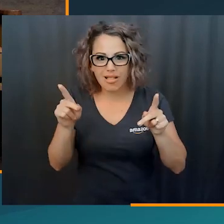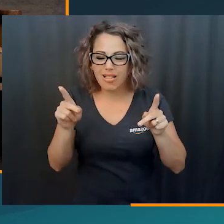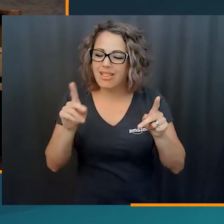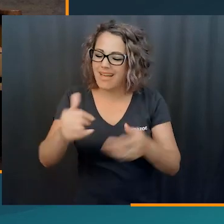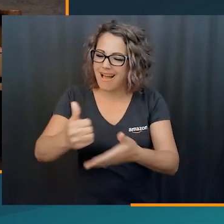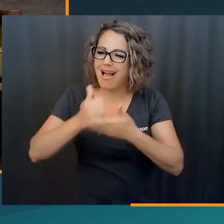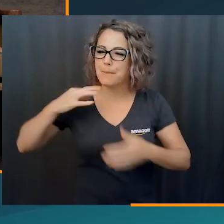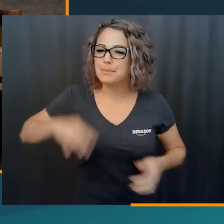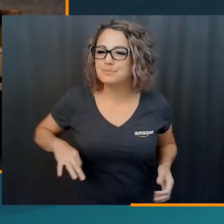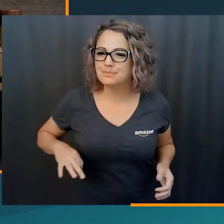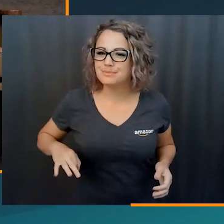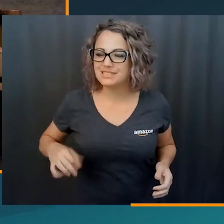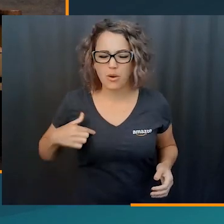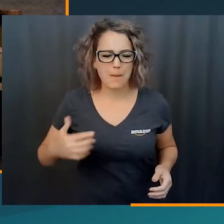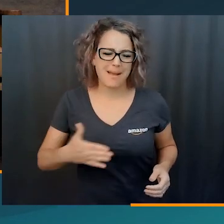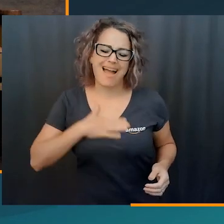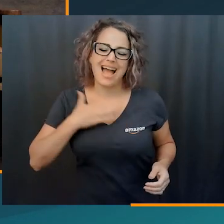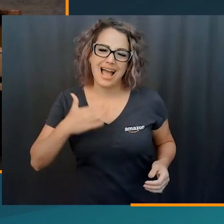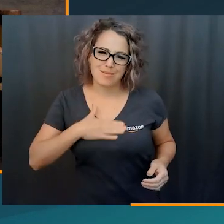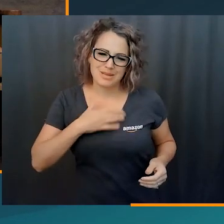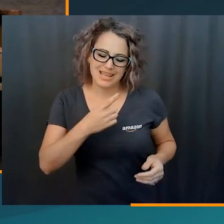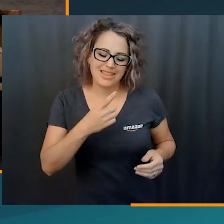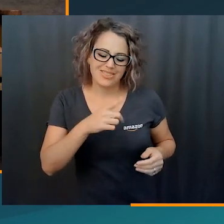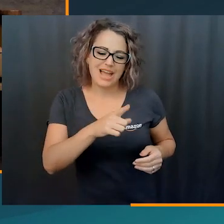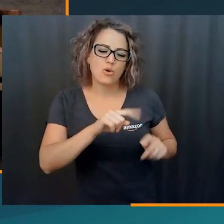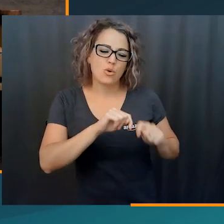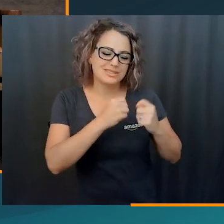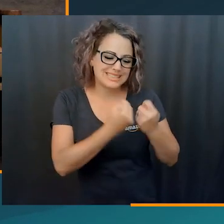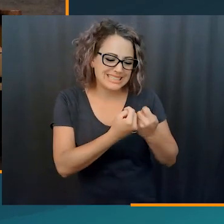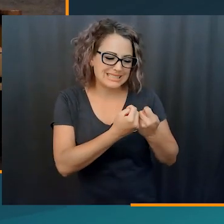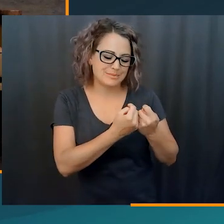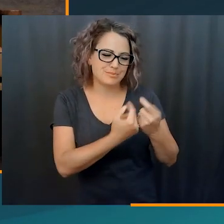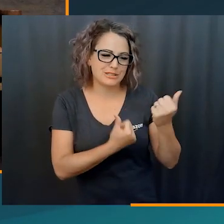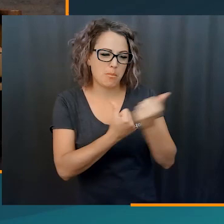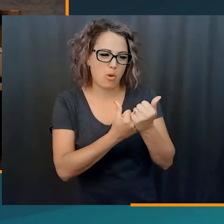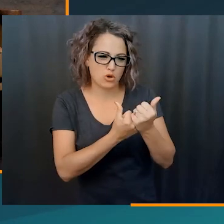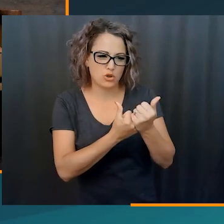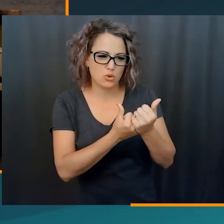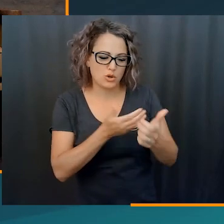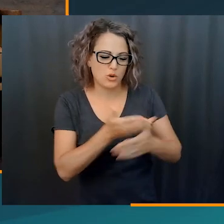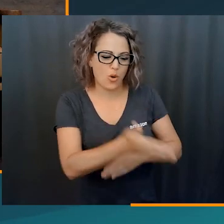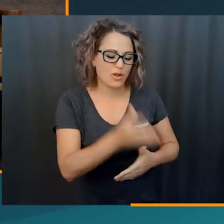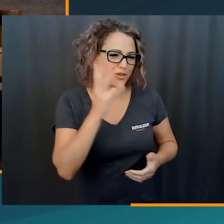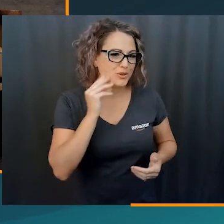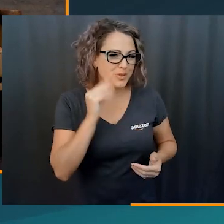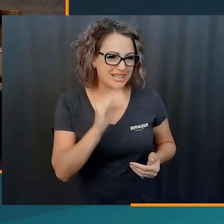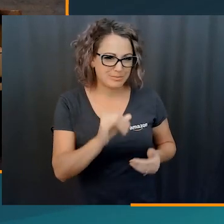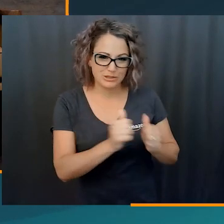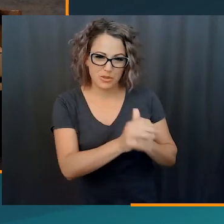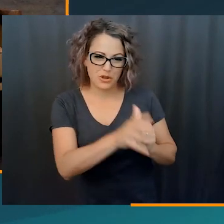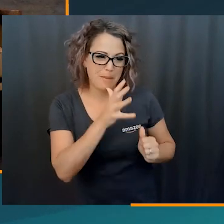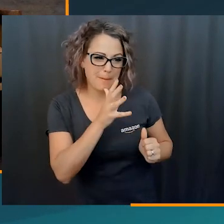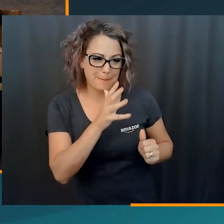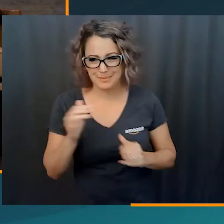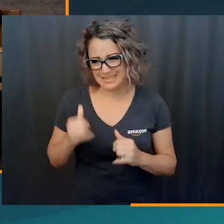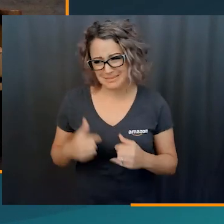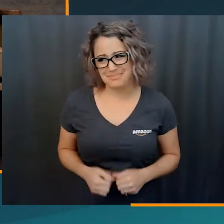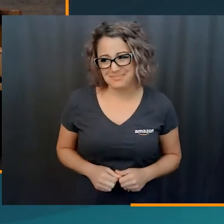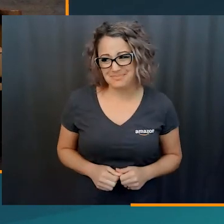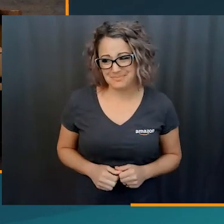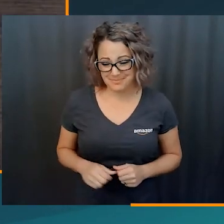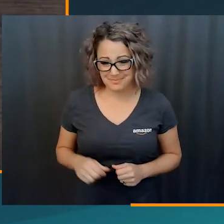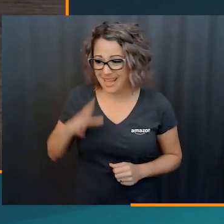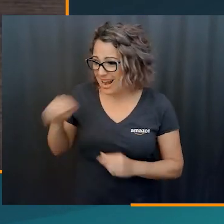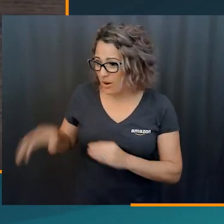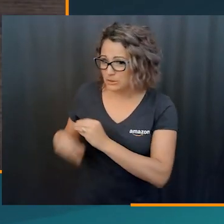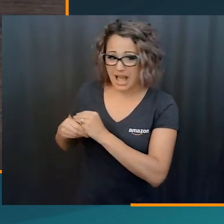these new people that helps us get through a lot of different things too. So I'm definitely glad that you had as much support as you did going through all of that with